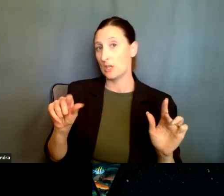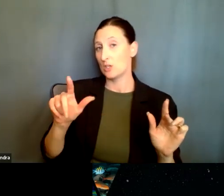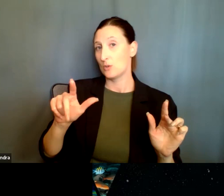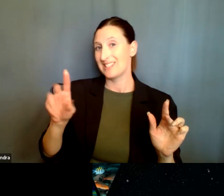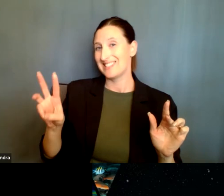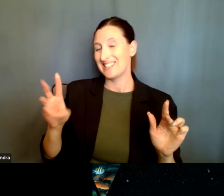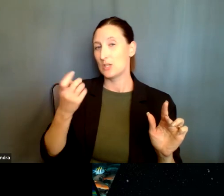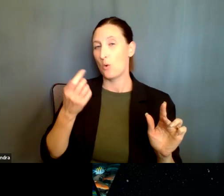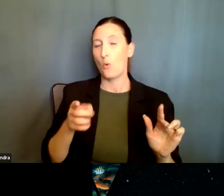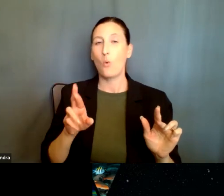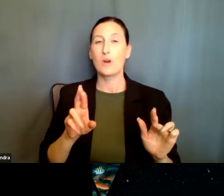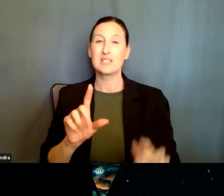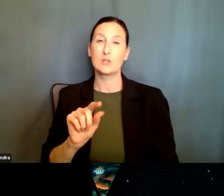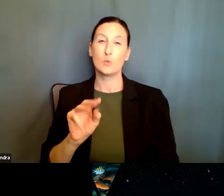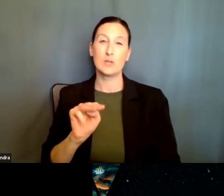for each fiscal year?